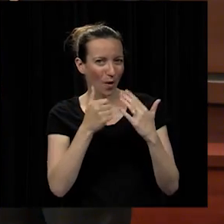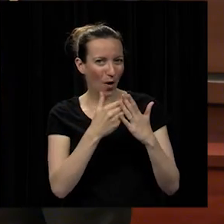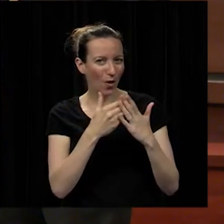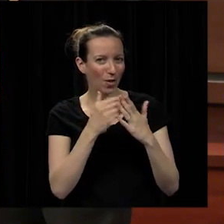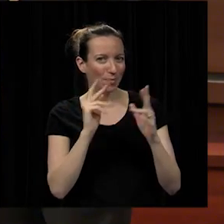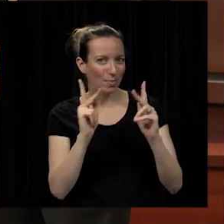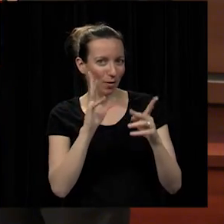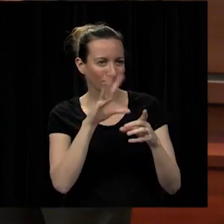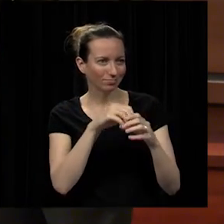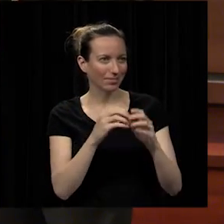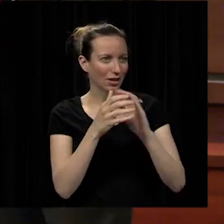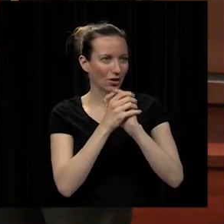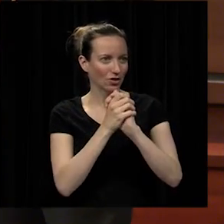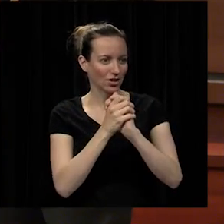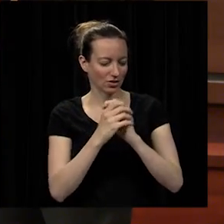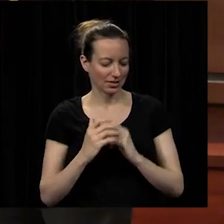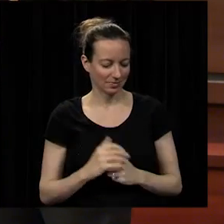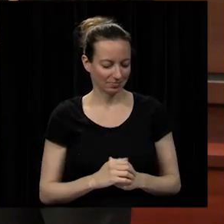Congratulations. Wow!